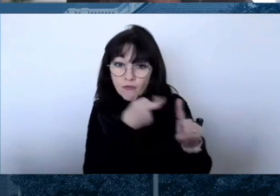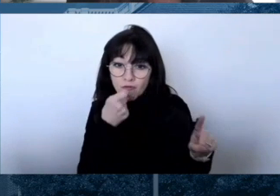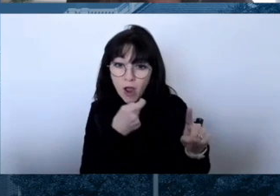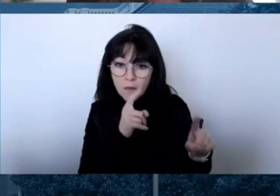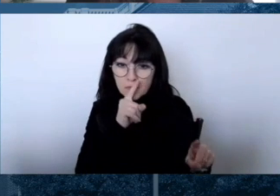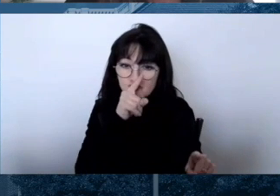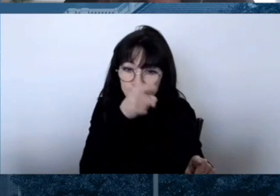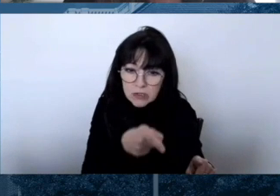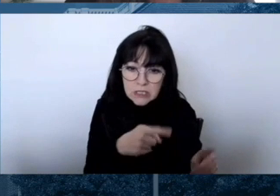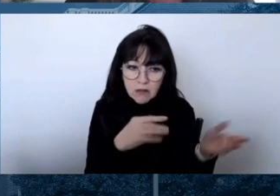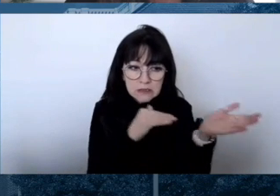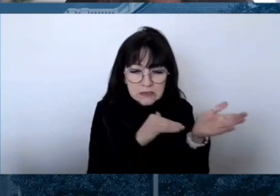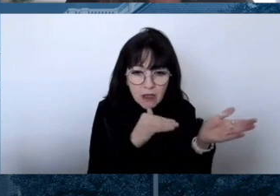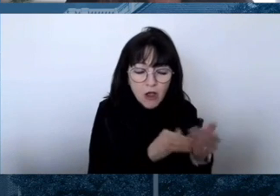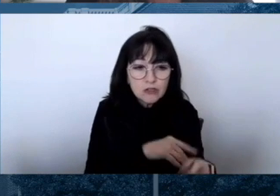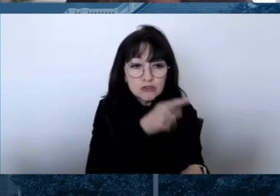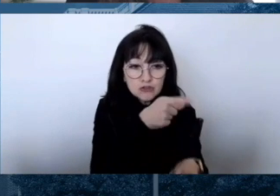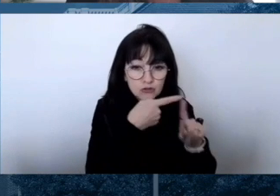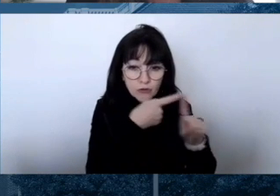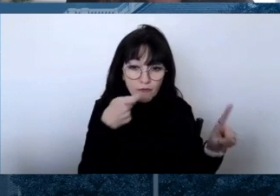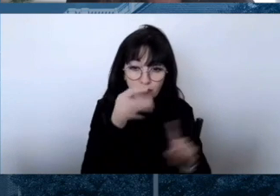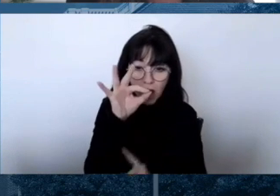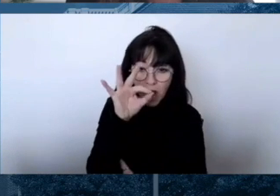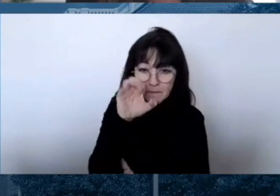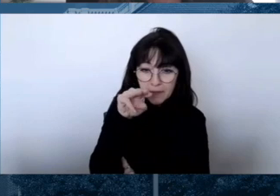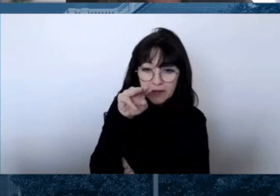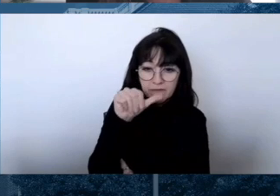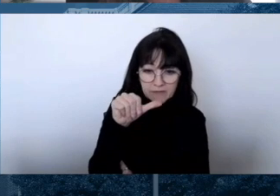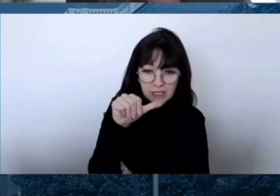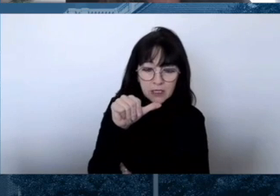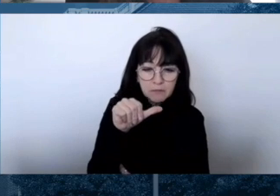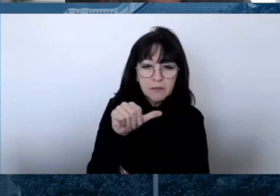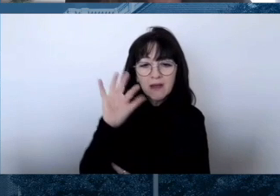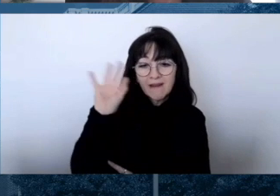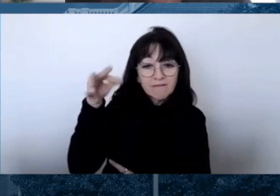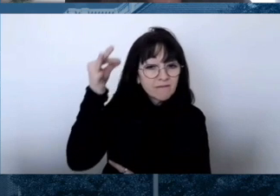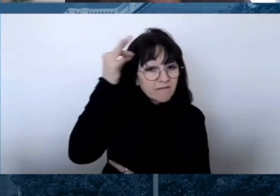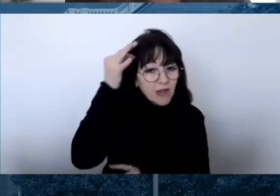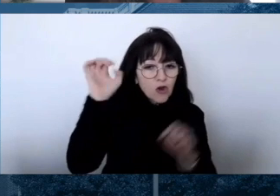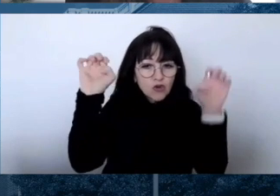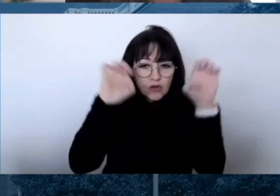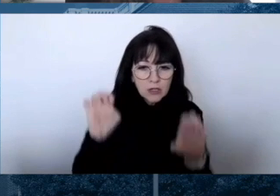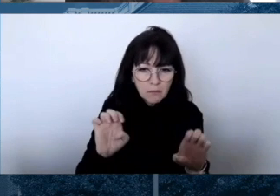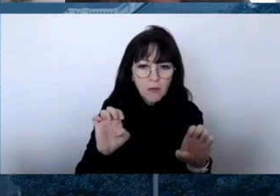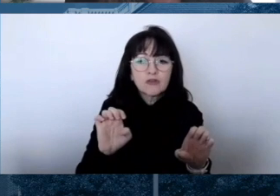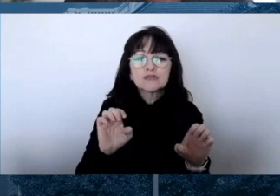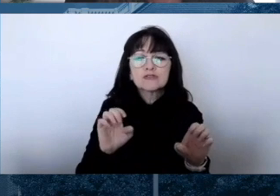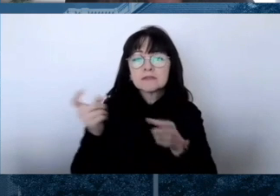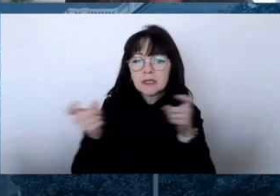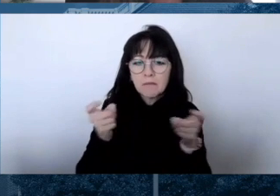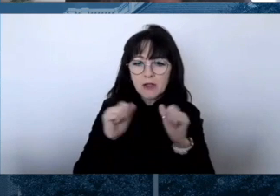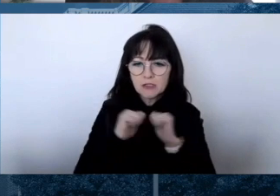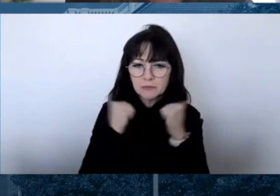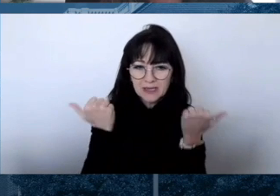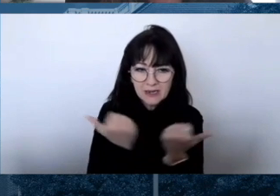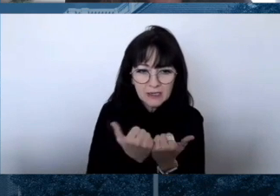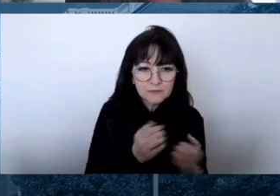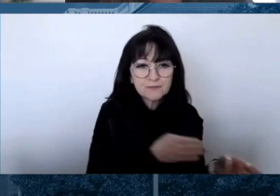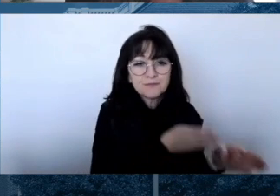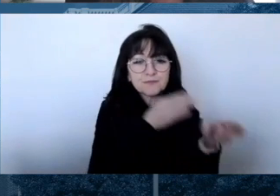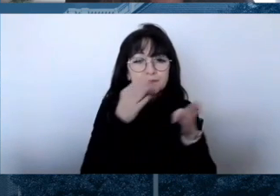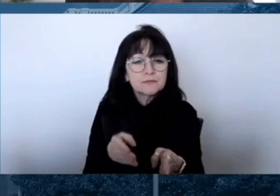FEMA, as well as an entity called Public Health Communications Collaborative. Both